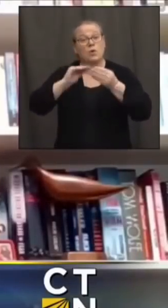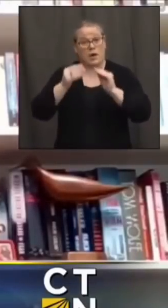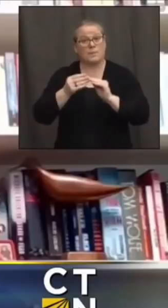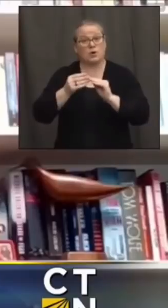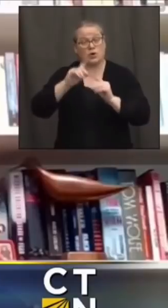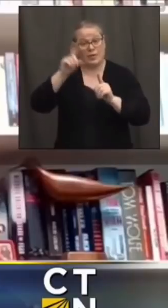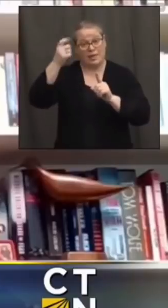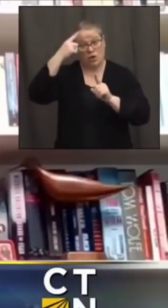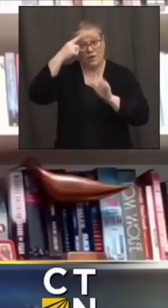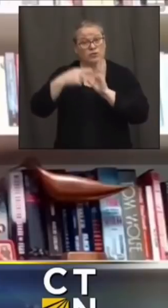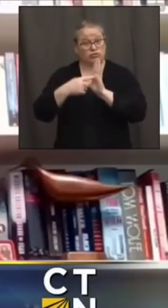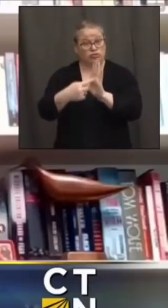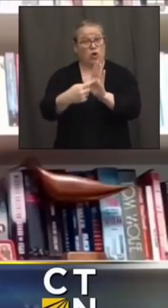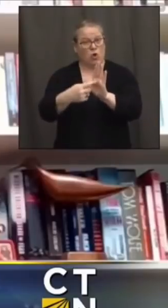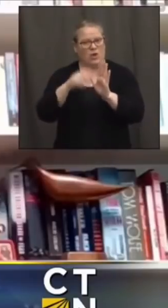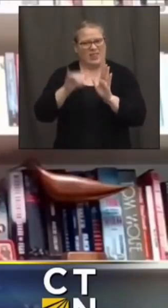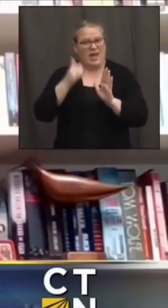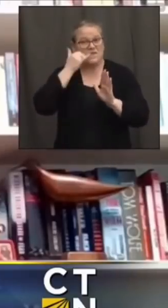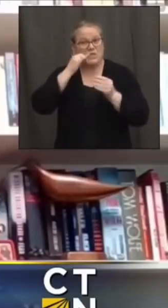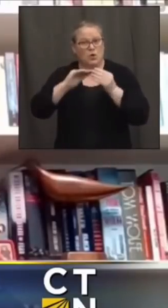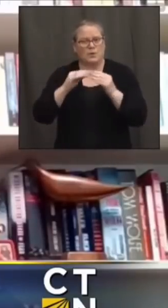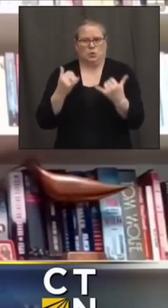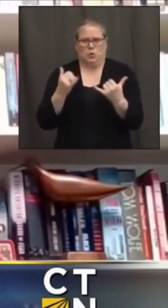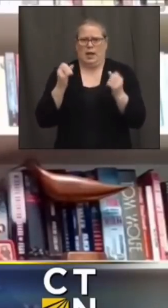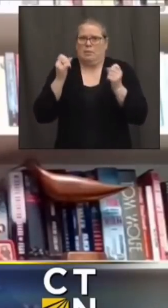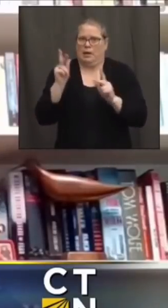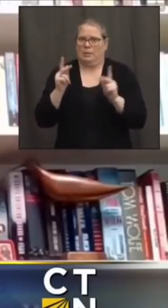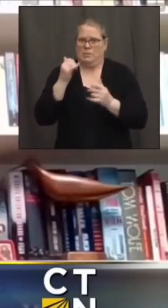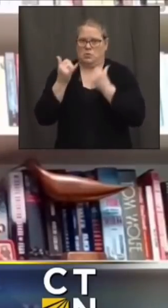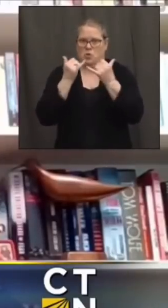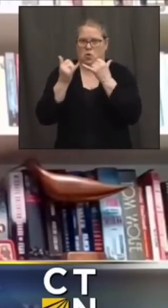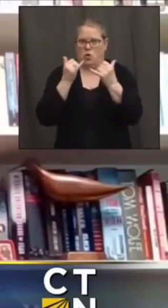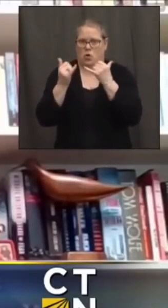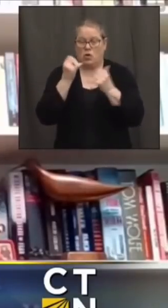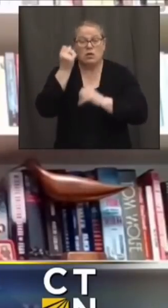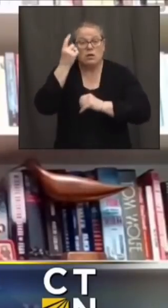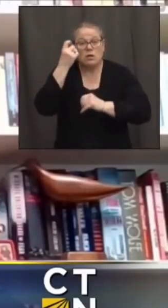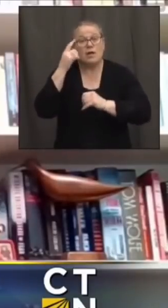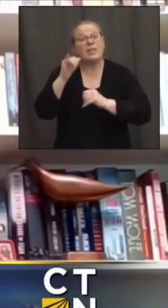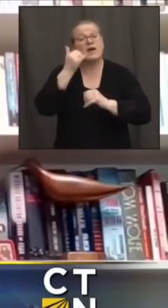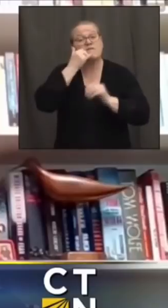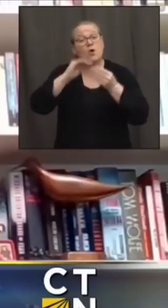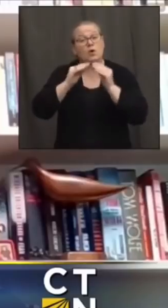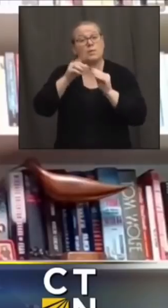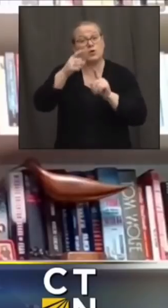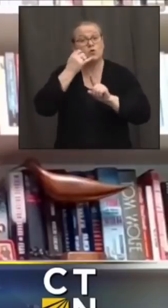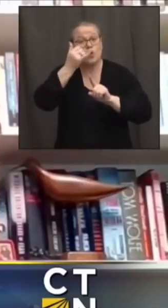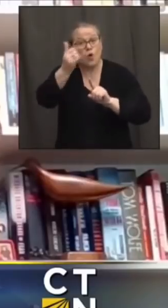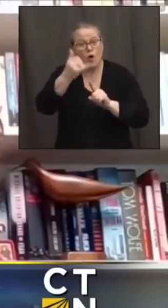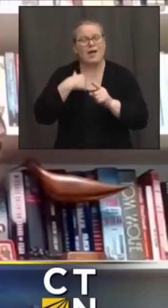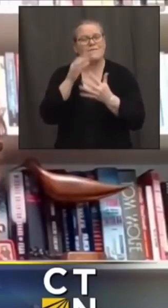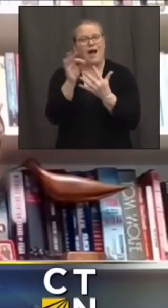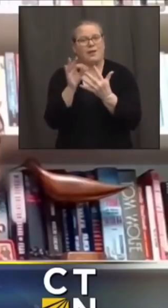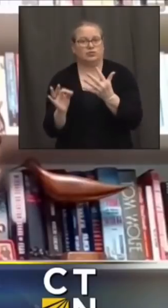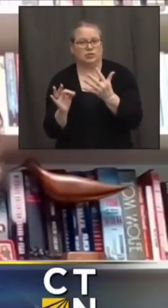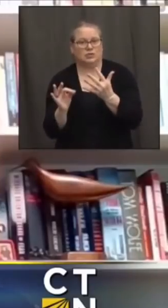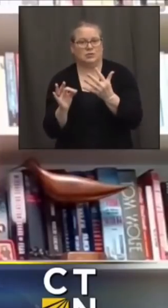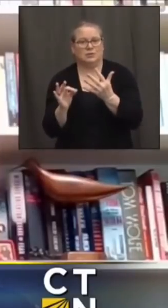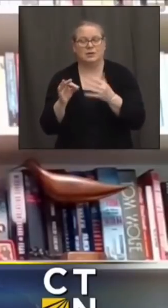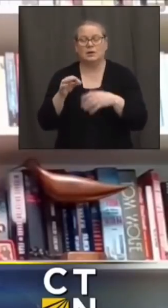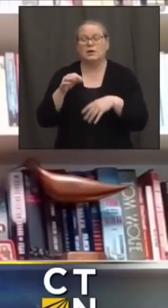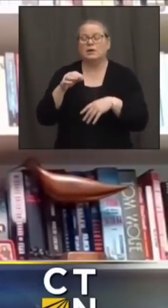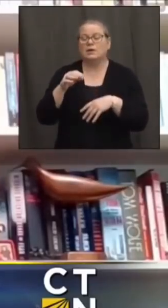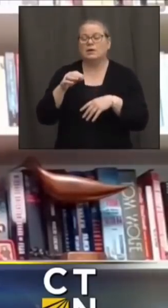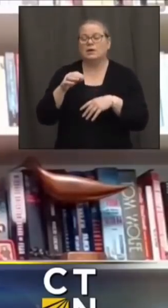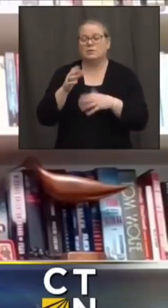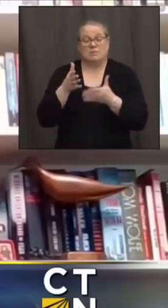um high volume today there's an option uh when you call that phone number there's an option that you can pick that says um i'll i'll